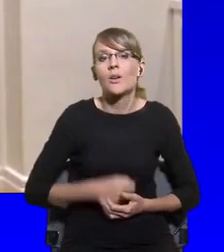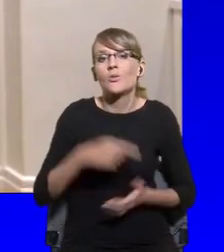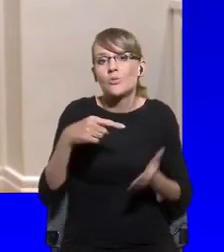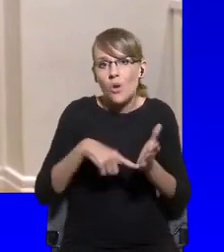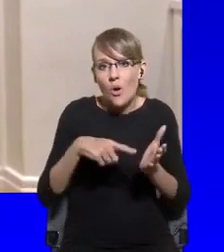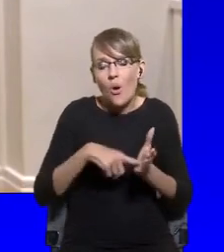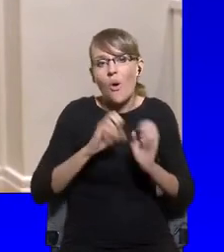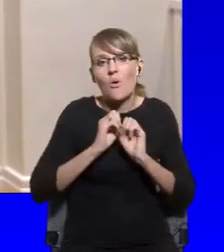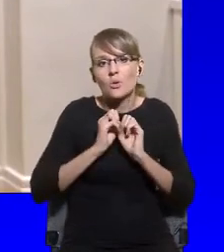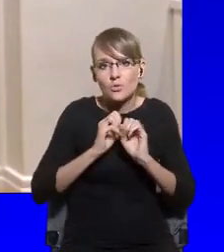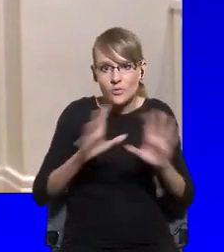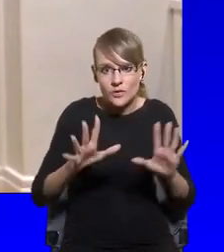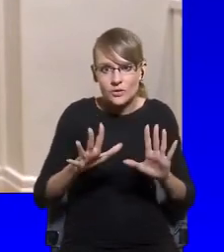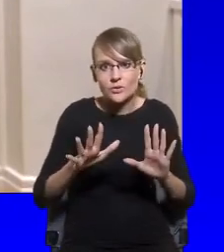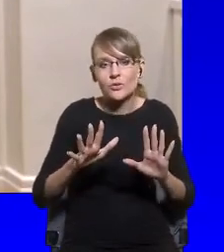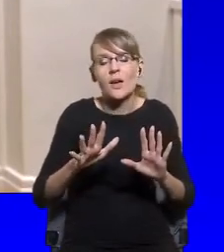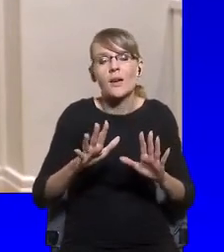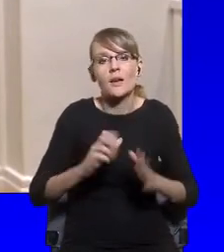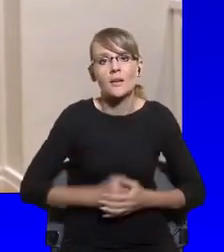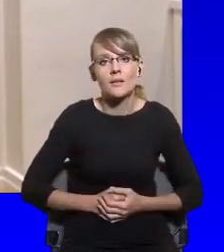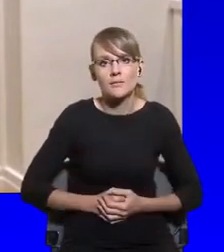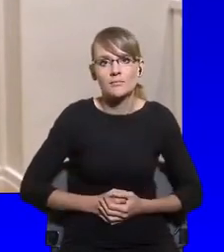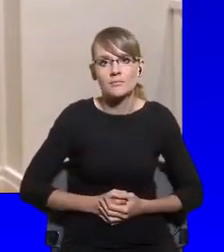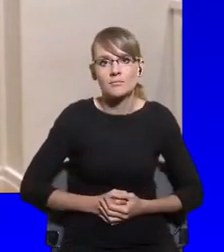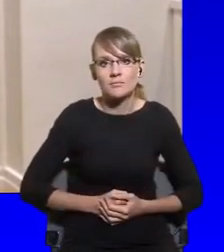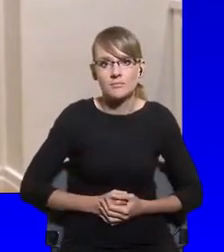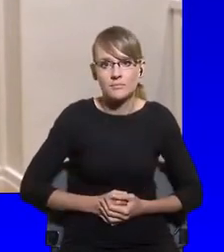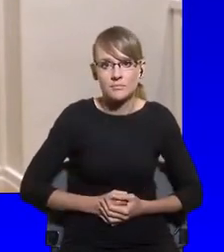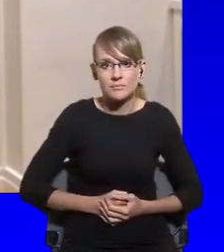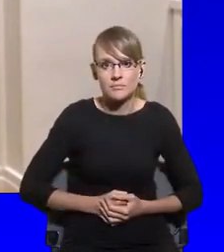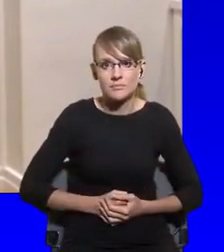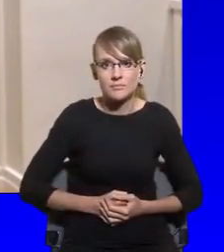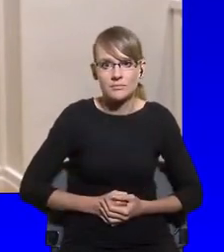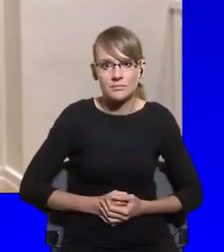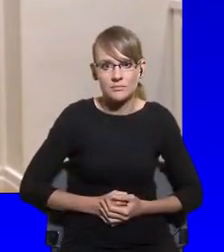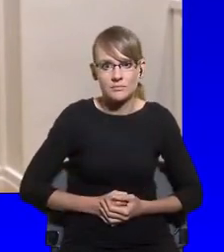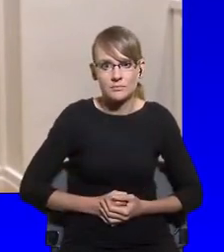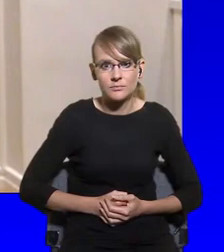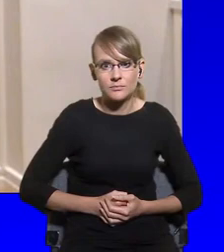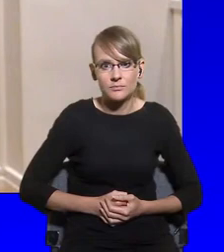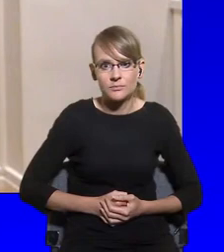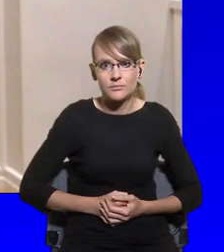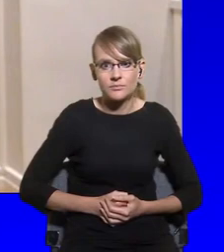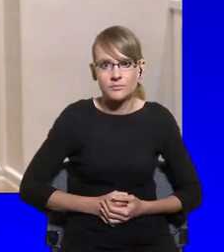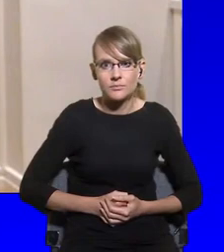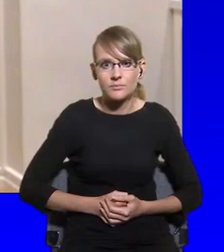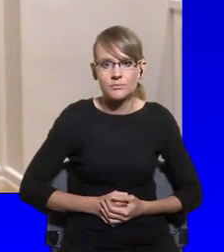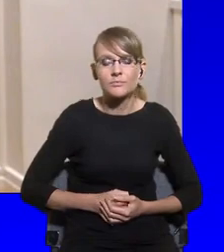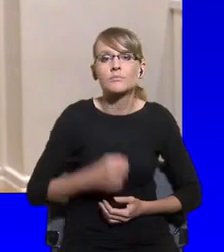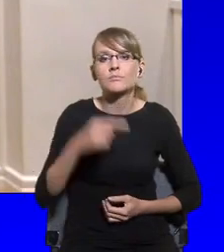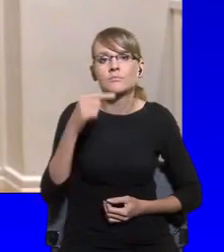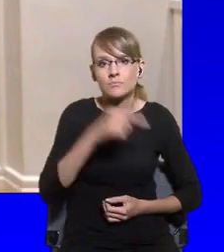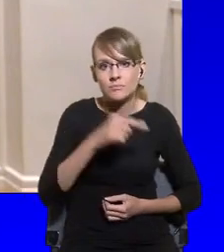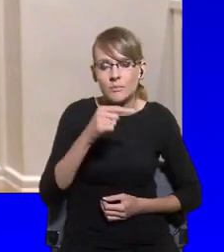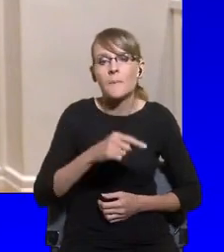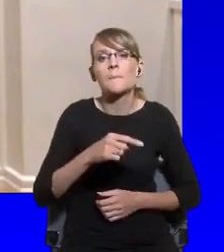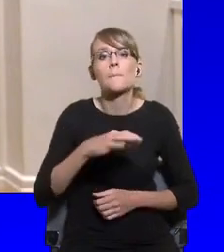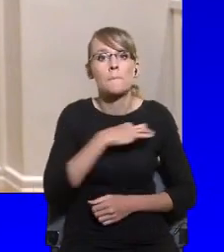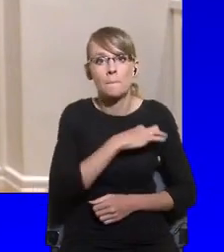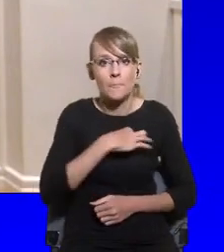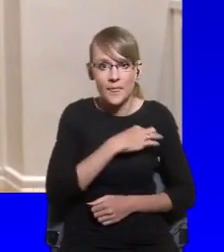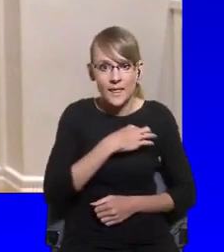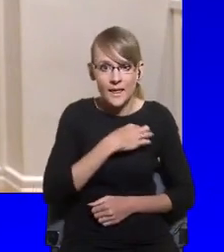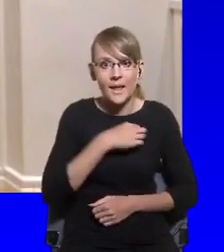parties, uh, and actors with, uh, smart, a smart way of acting can, um, can encourage